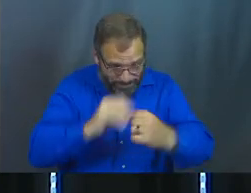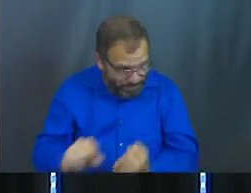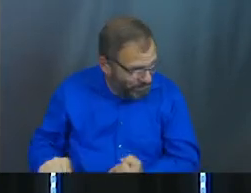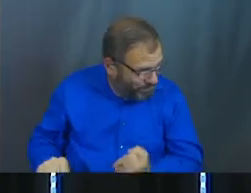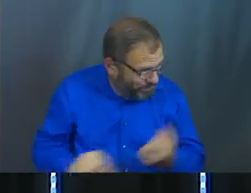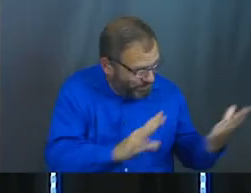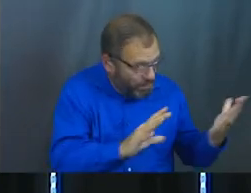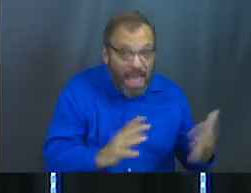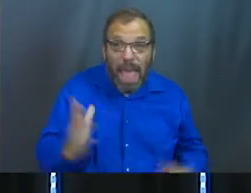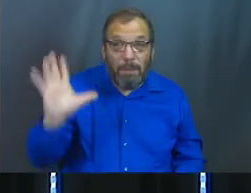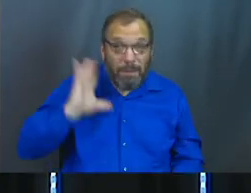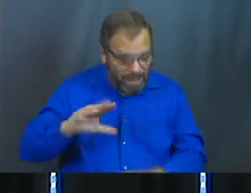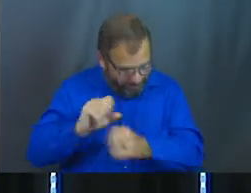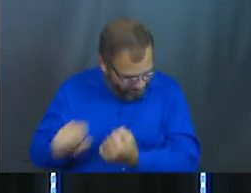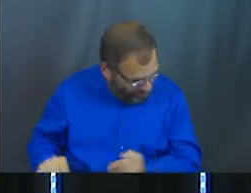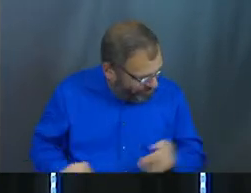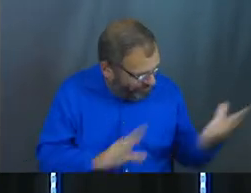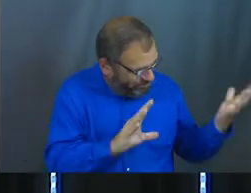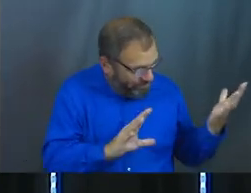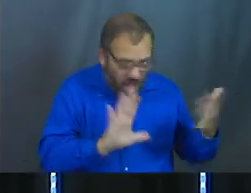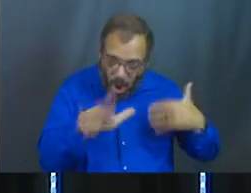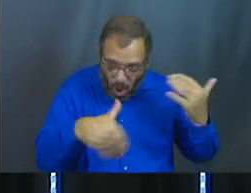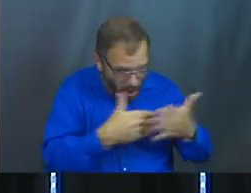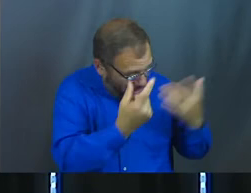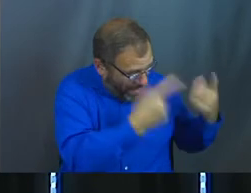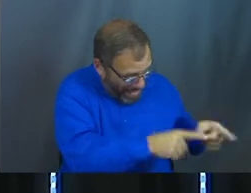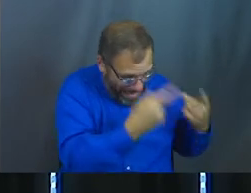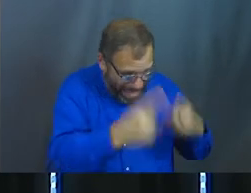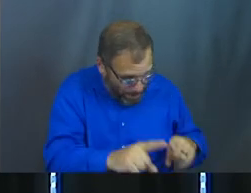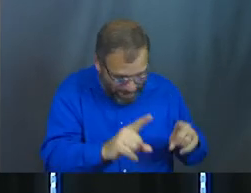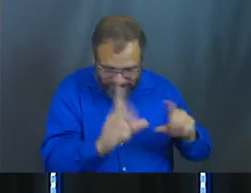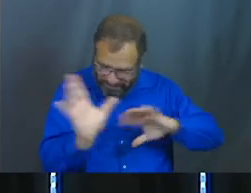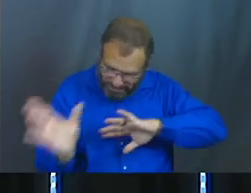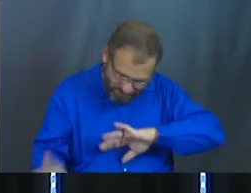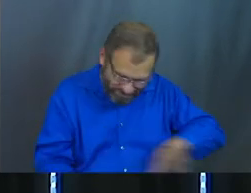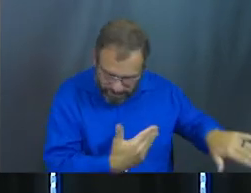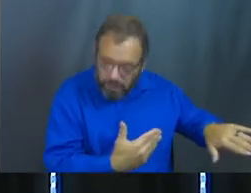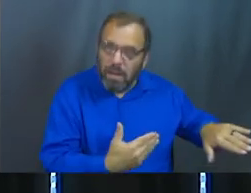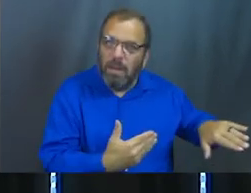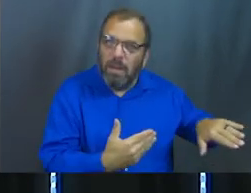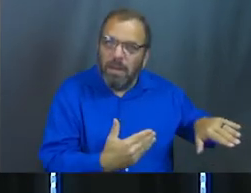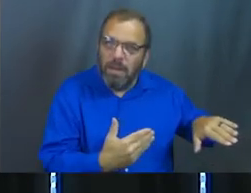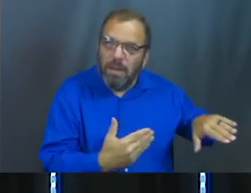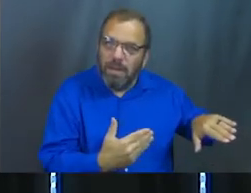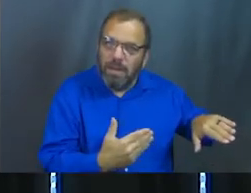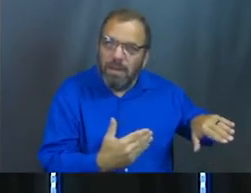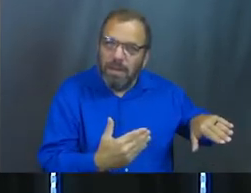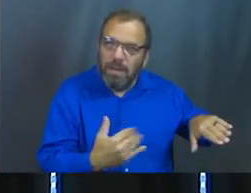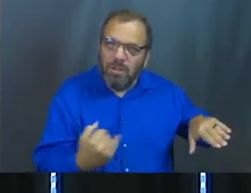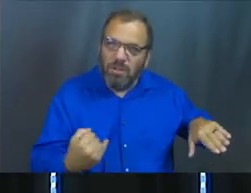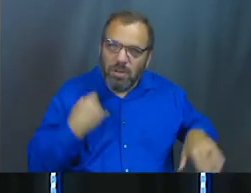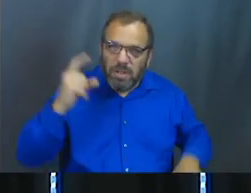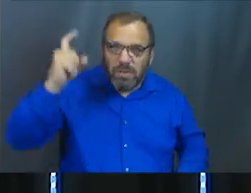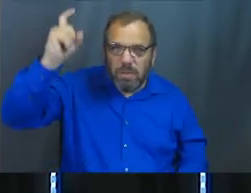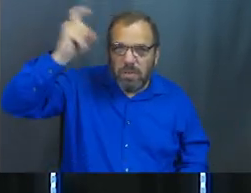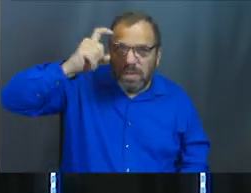And I'm letting my past go. And I'm letting everything that happens to me go. Do you see the wisdom in this young man? Man,